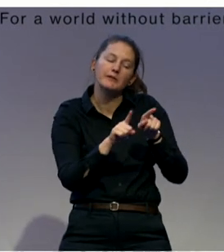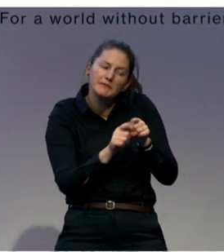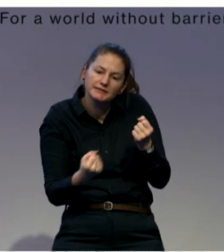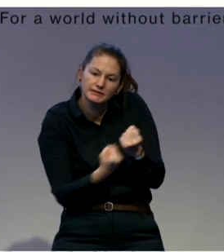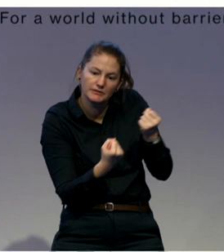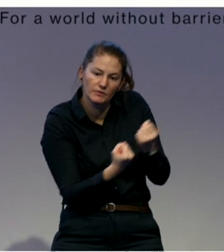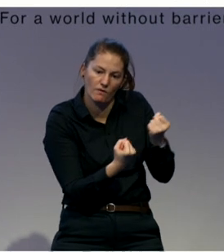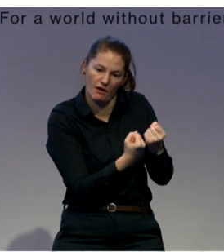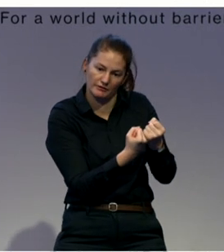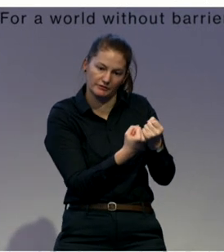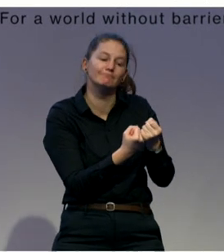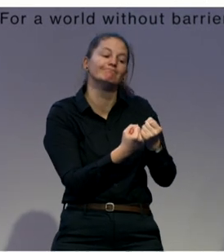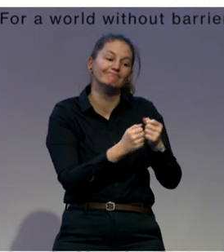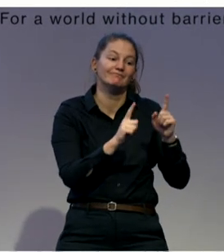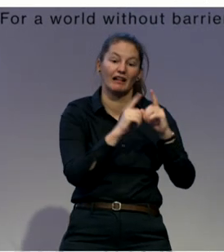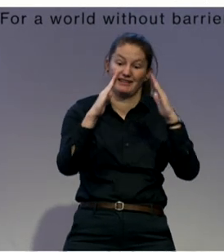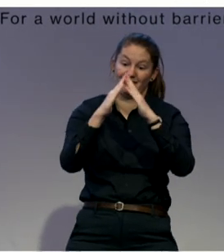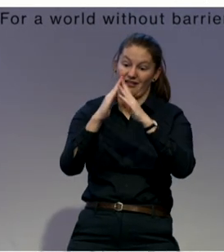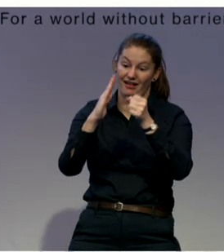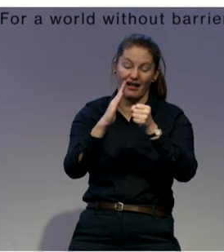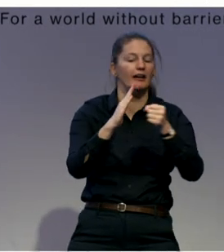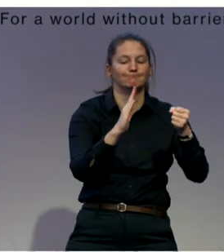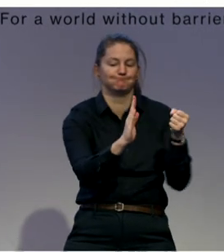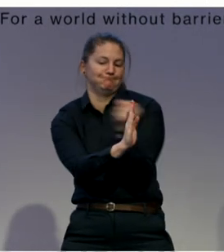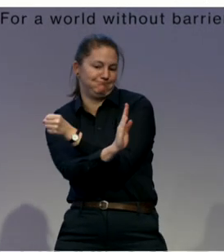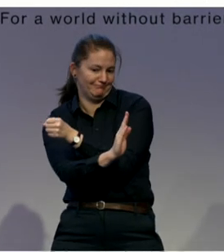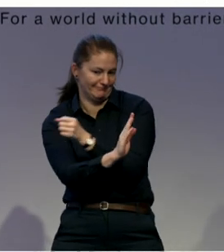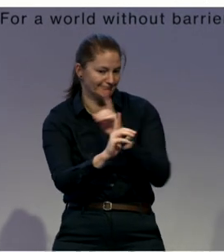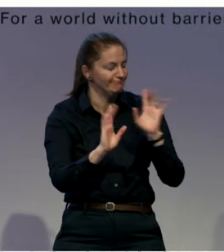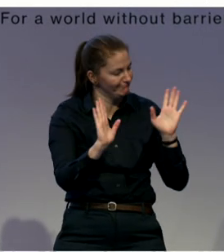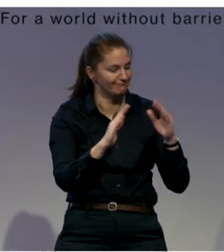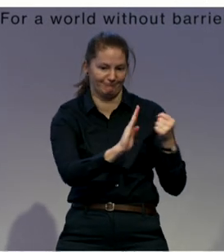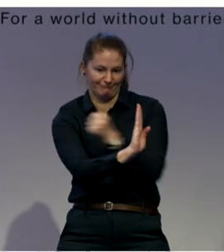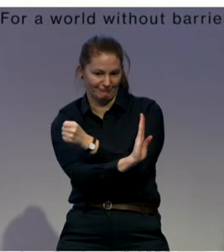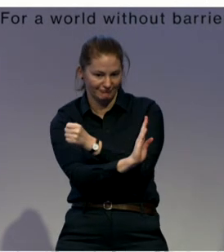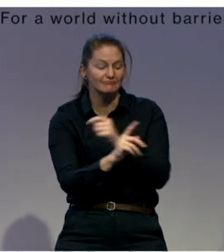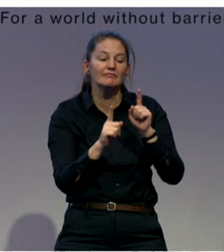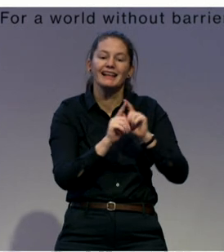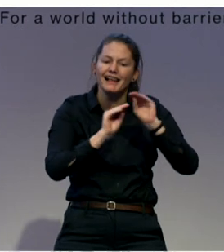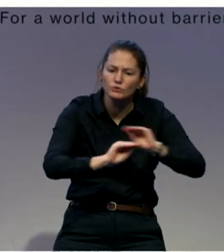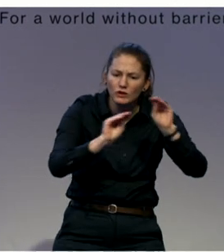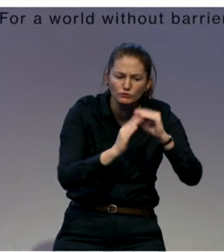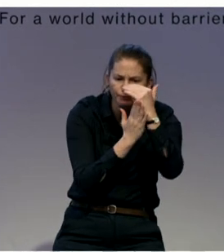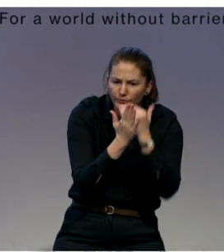development, inclusive education, labor inclusion, social entrepreneurship,